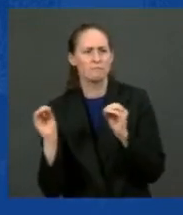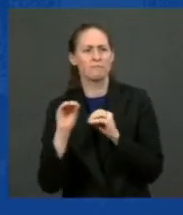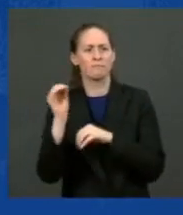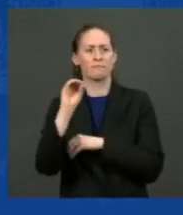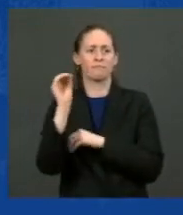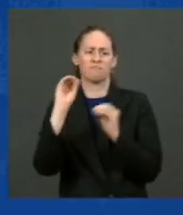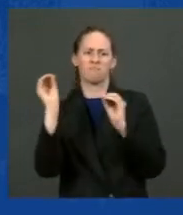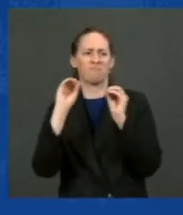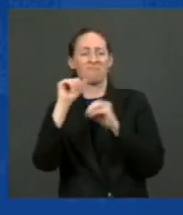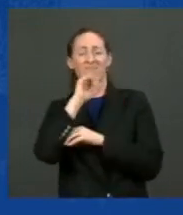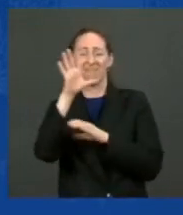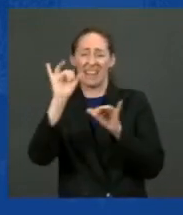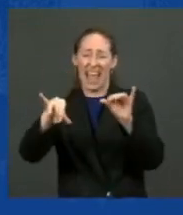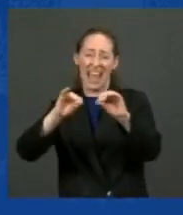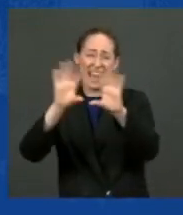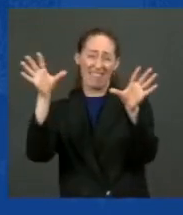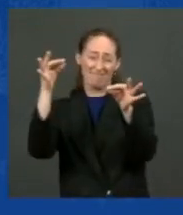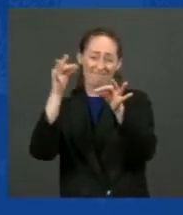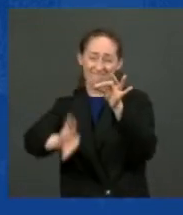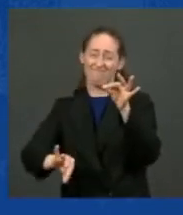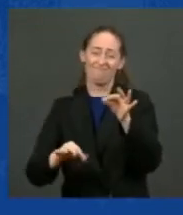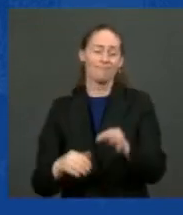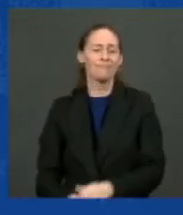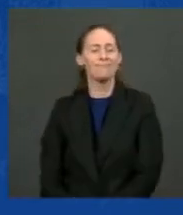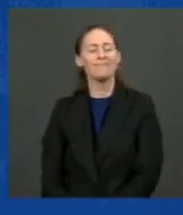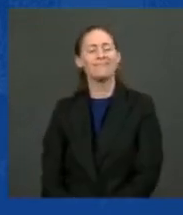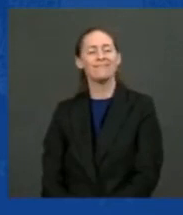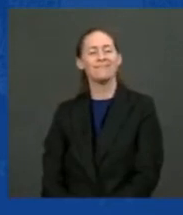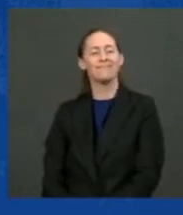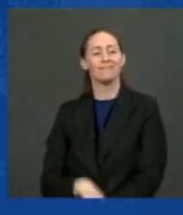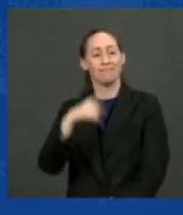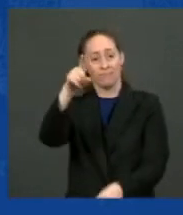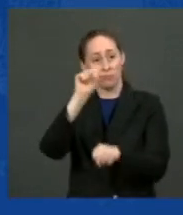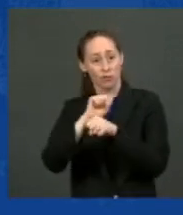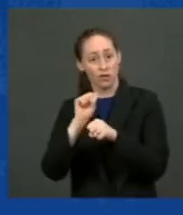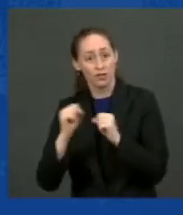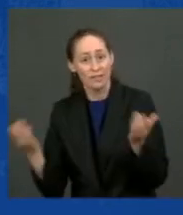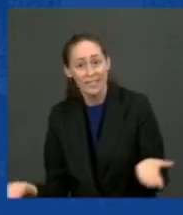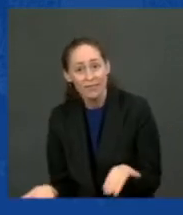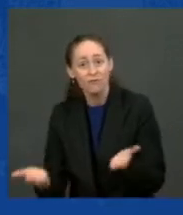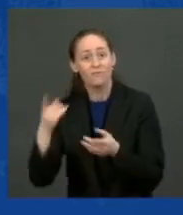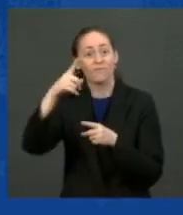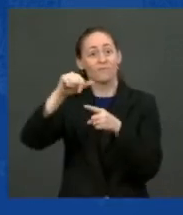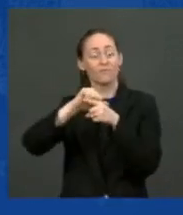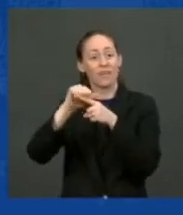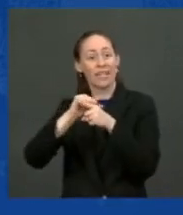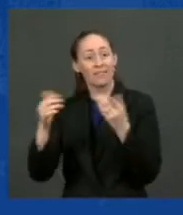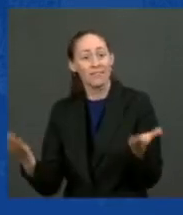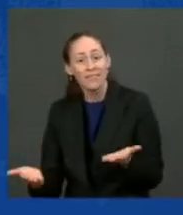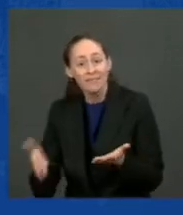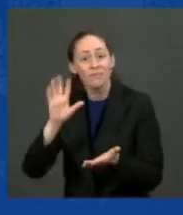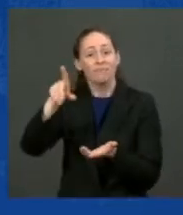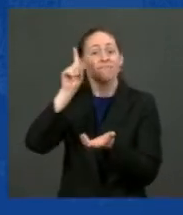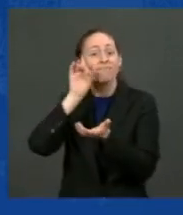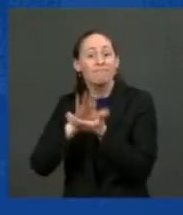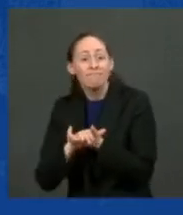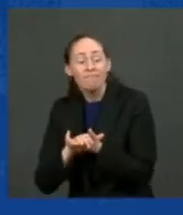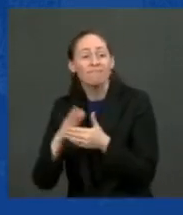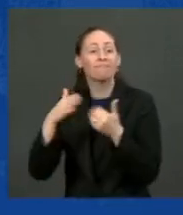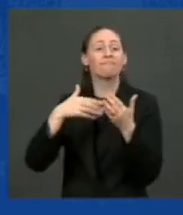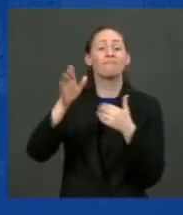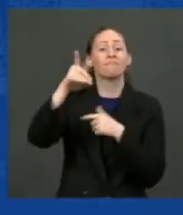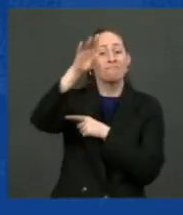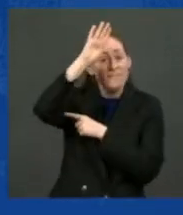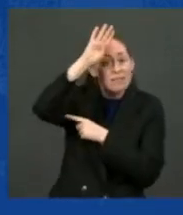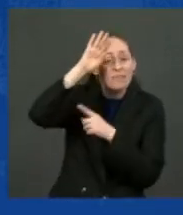It's simple. You're working here at this facility where your spouse is a teacher or a firefighter. There's no reason why,